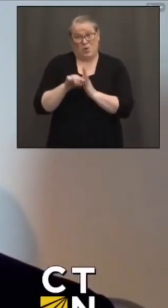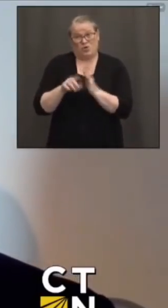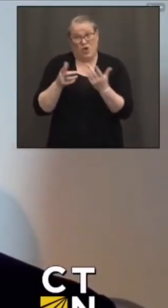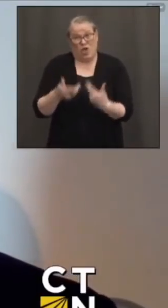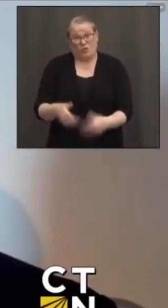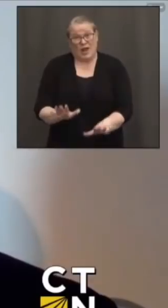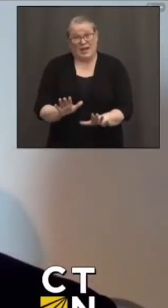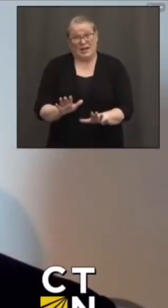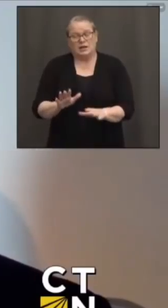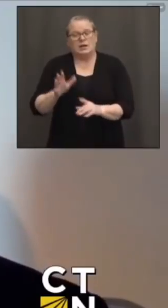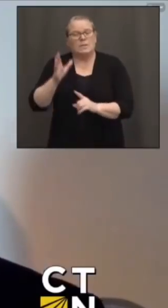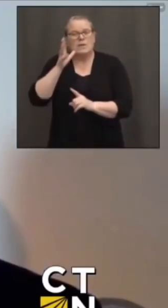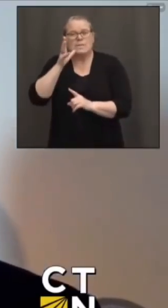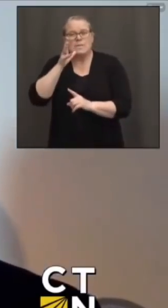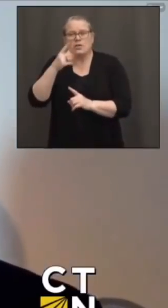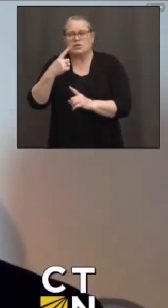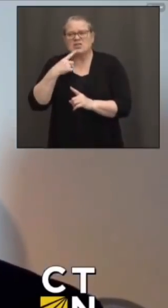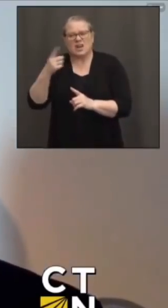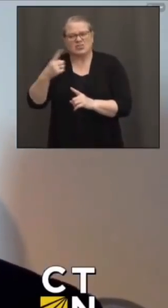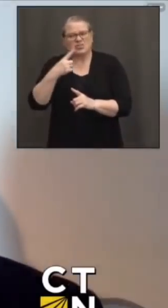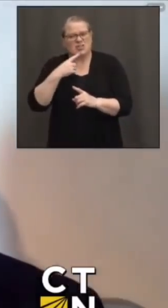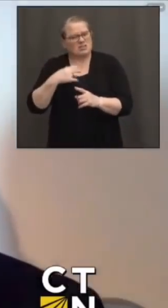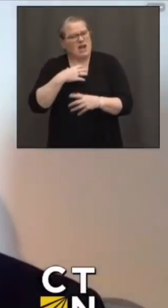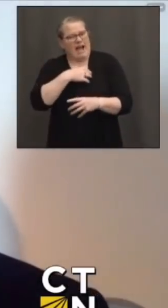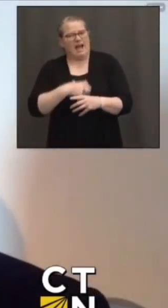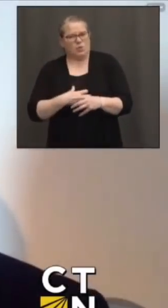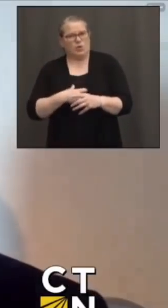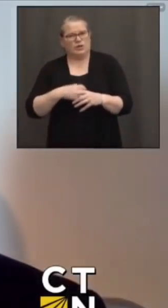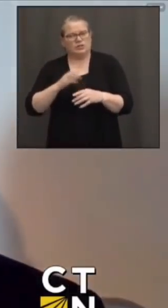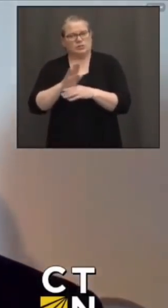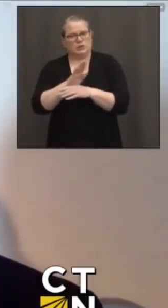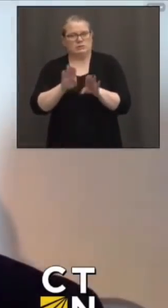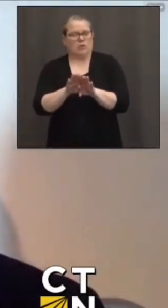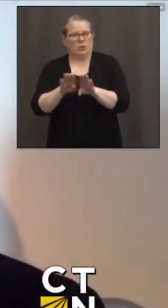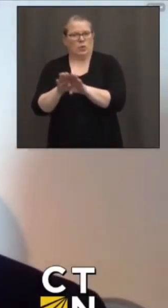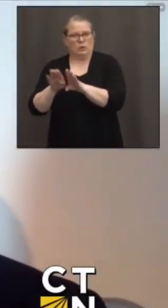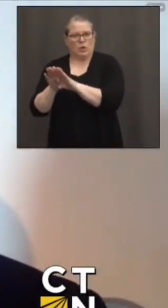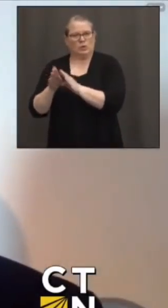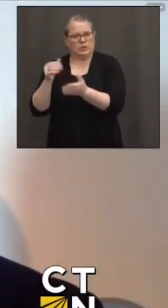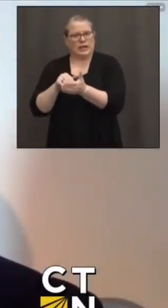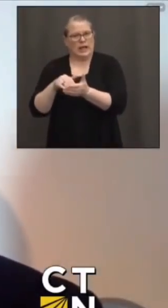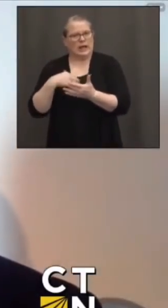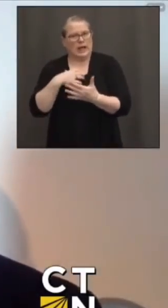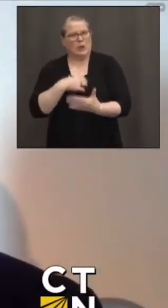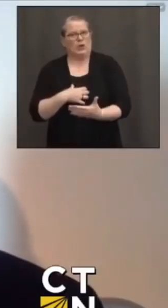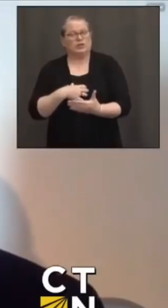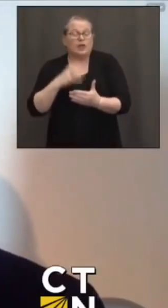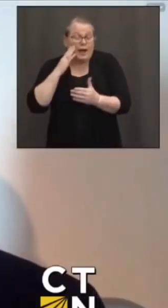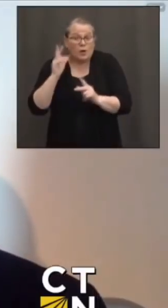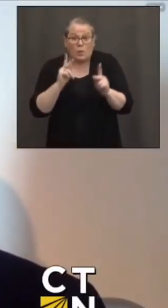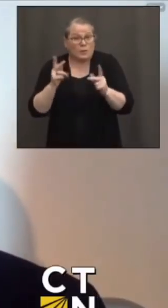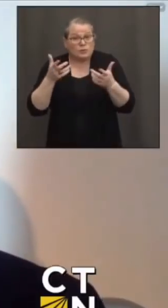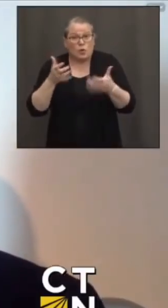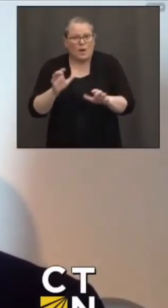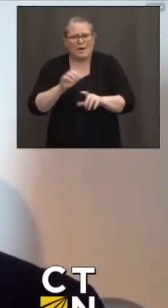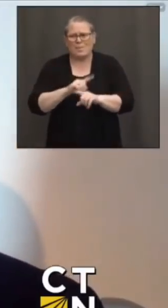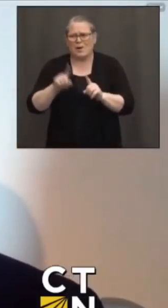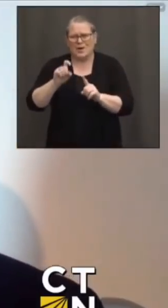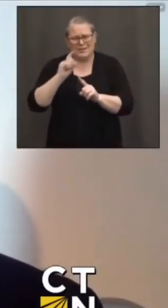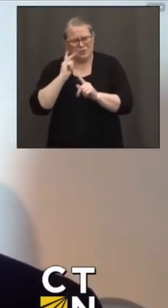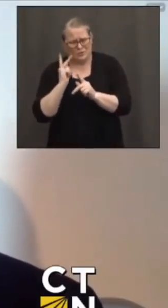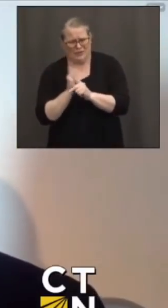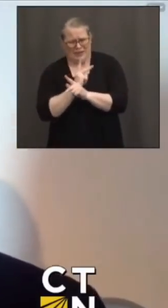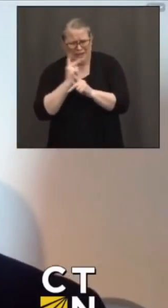almost wish we were on lockdown again. And I know nobody wants that. But we have got to figure out we cannot have our